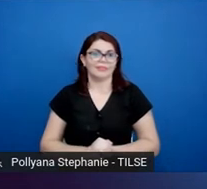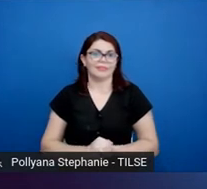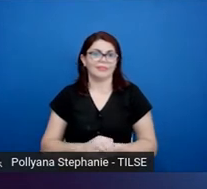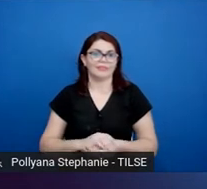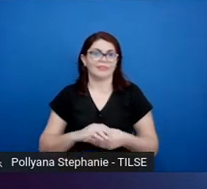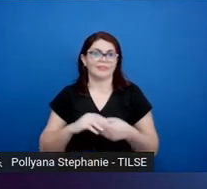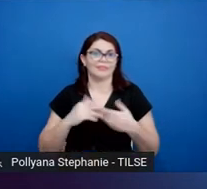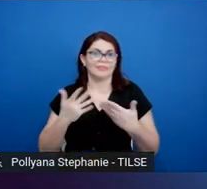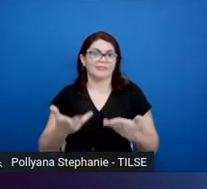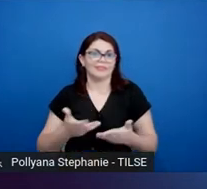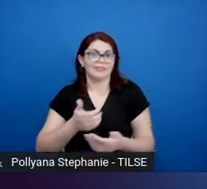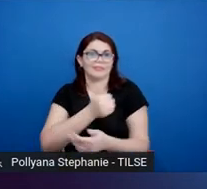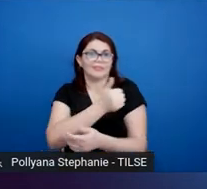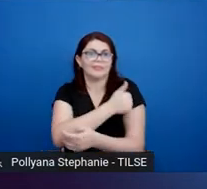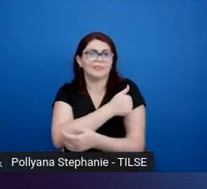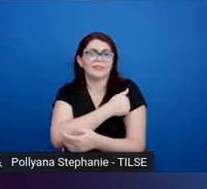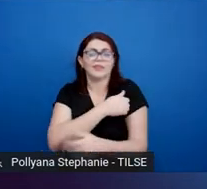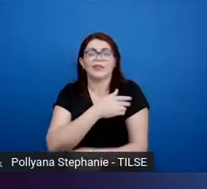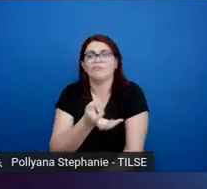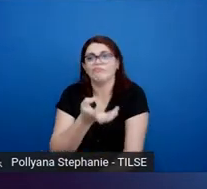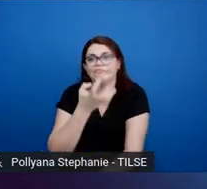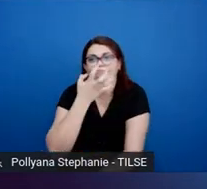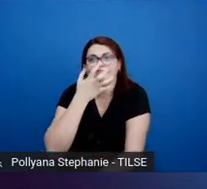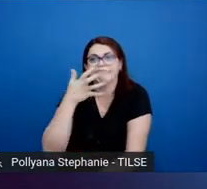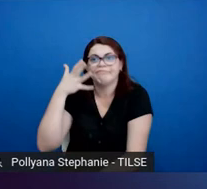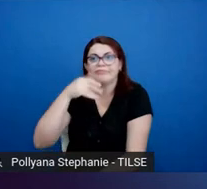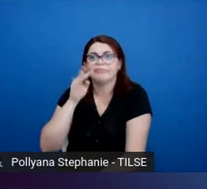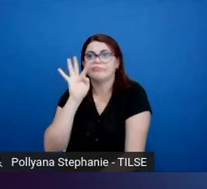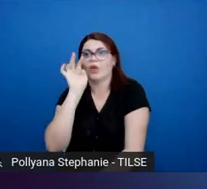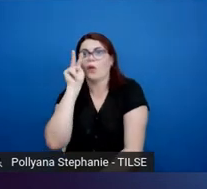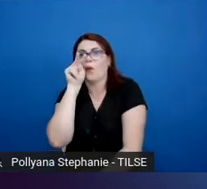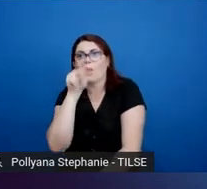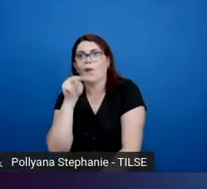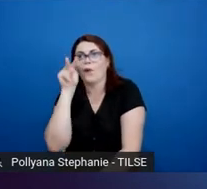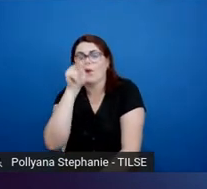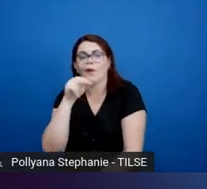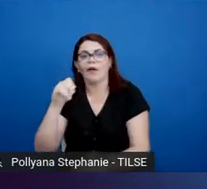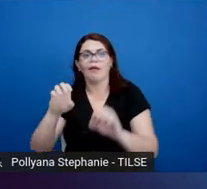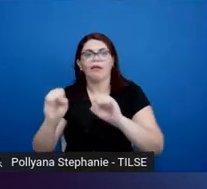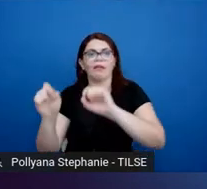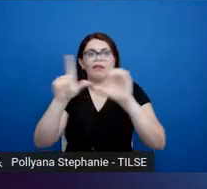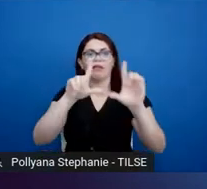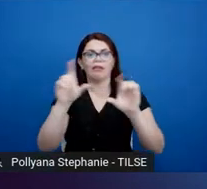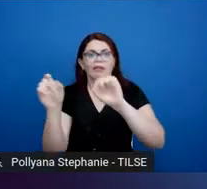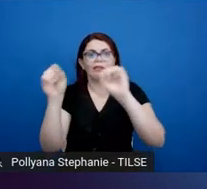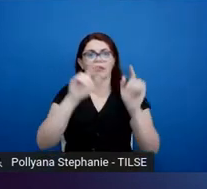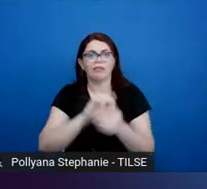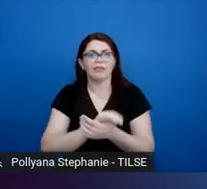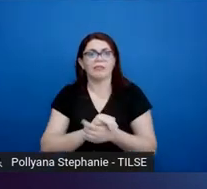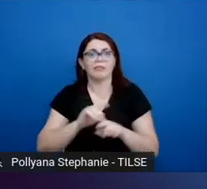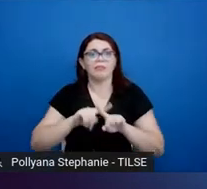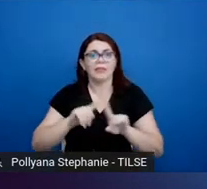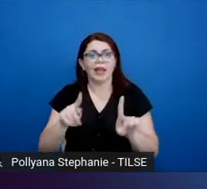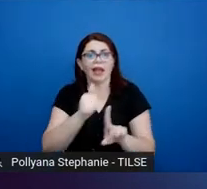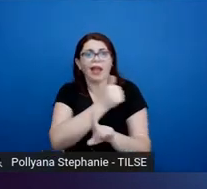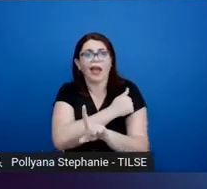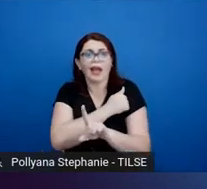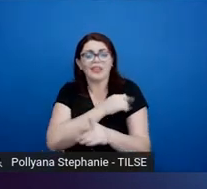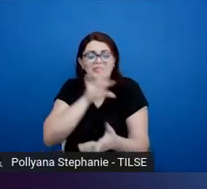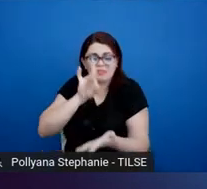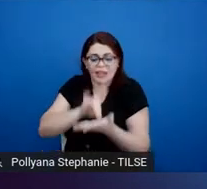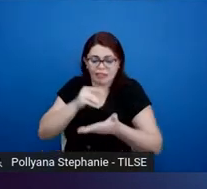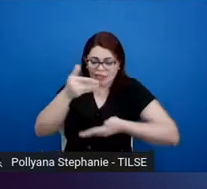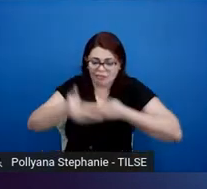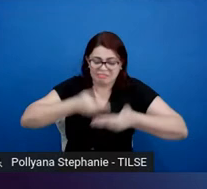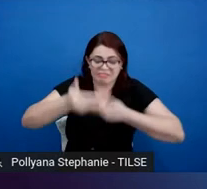So students are listening to lectures, students are looking at the slides, students are looking at readings, but students may not be interacting with each other,